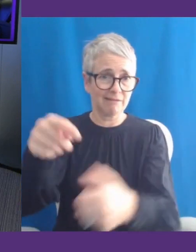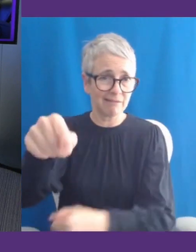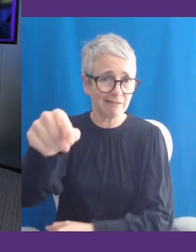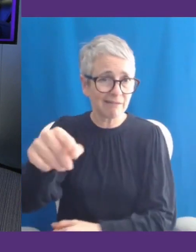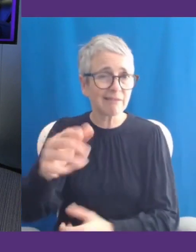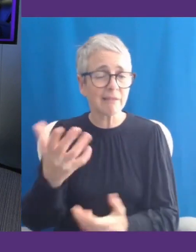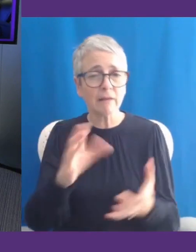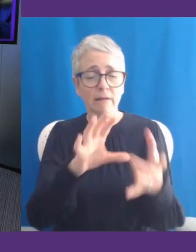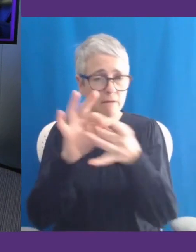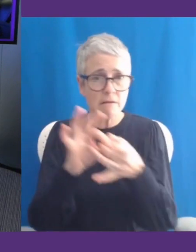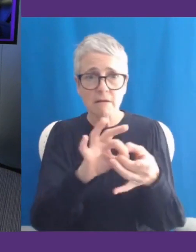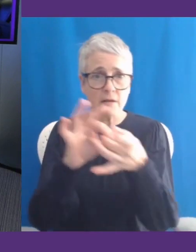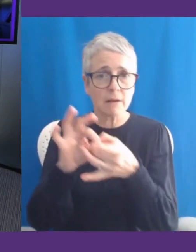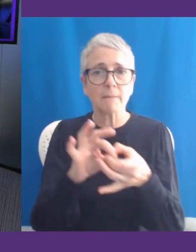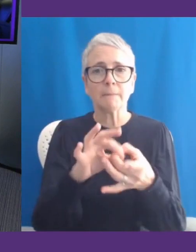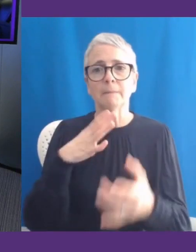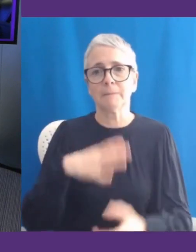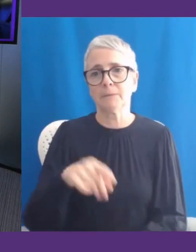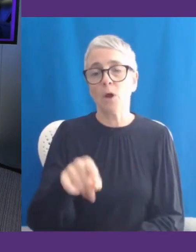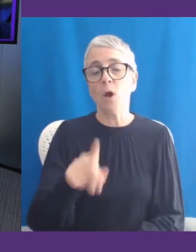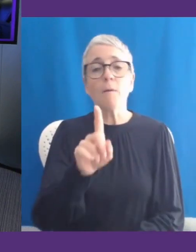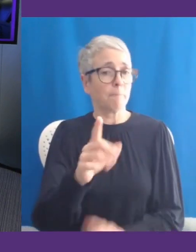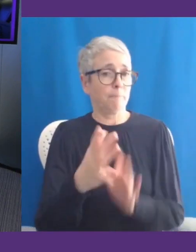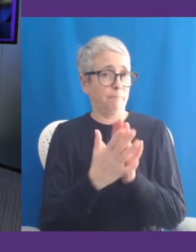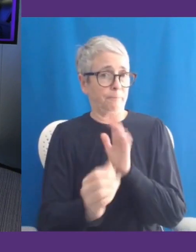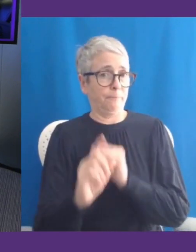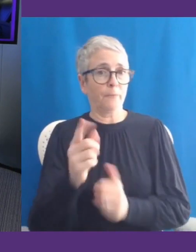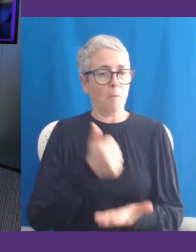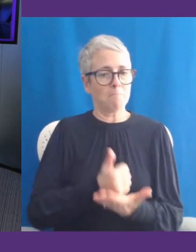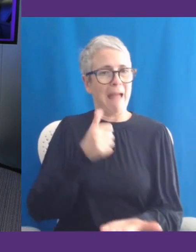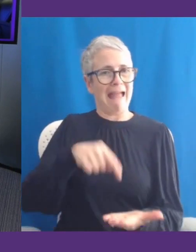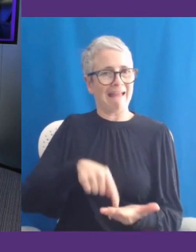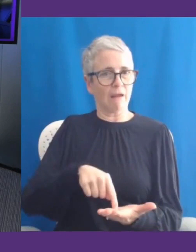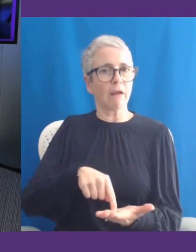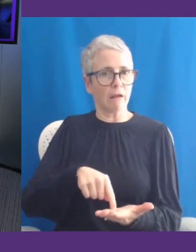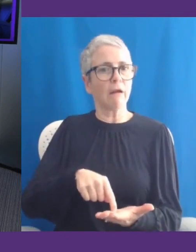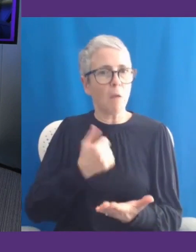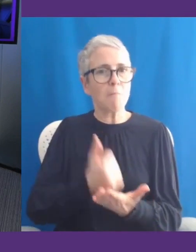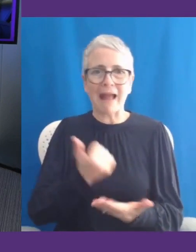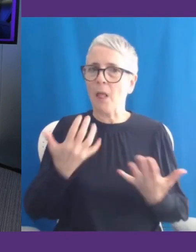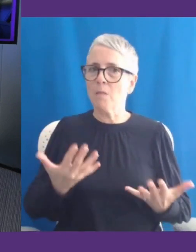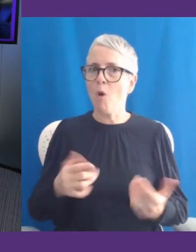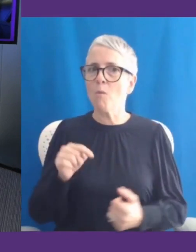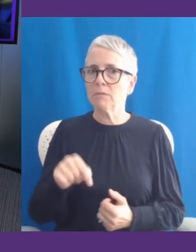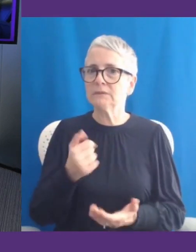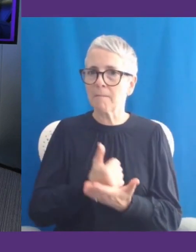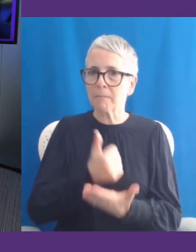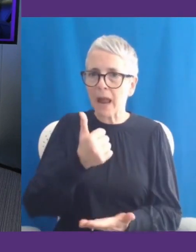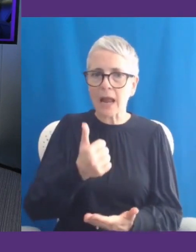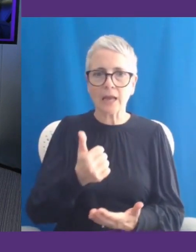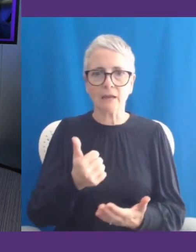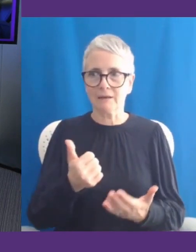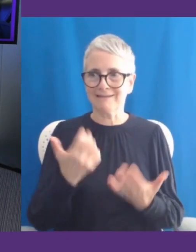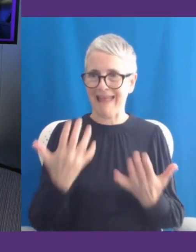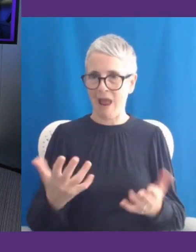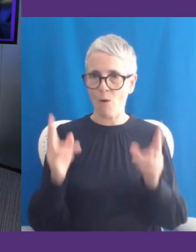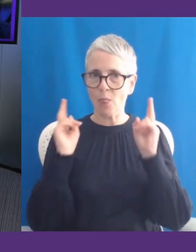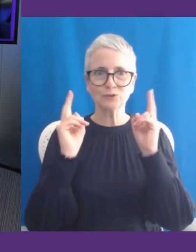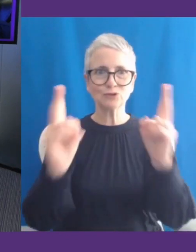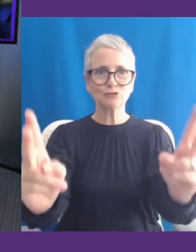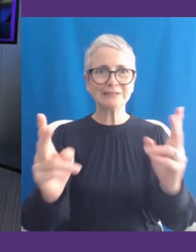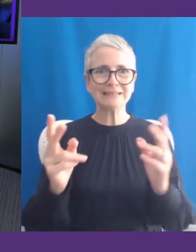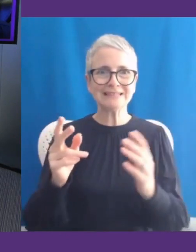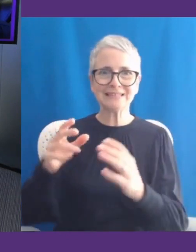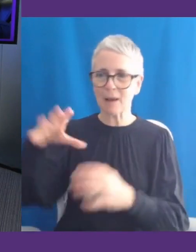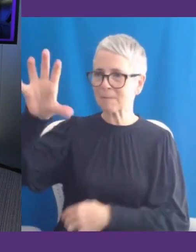and a conversation that's happening over and over again is around the banking sector at the moment and the removal of the high street. That's not, you know, solely isolated